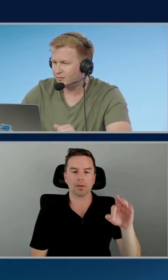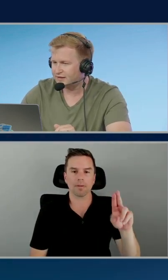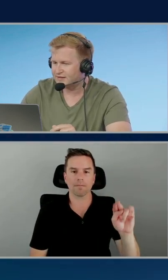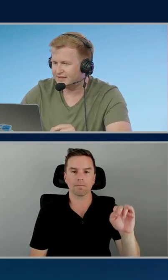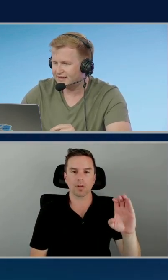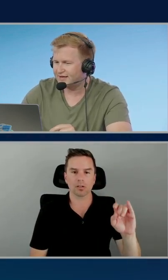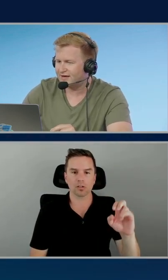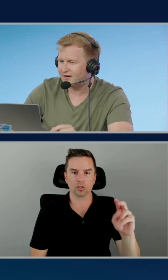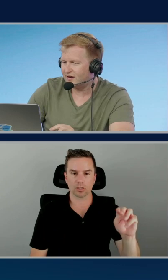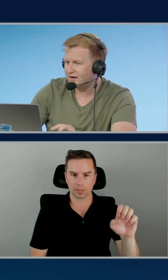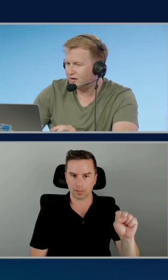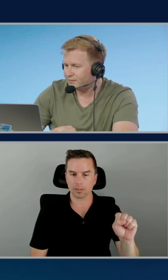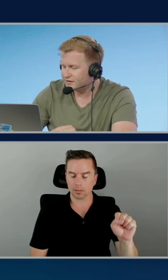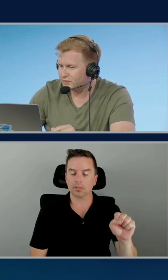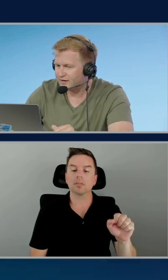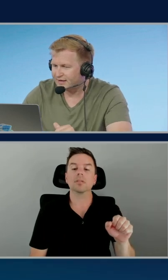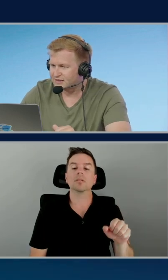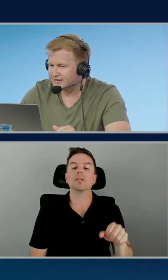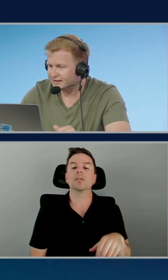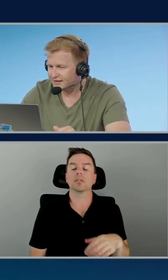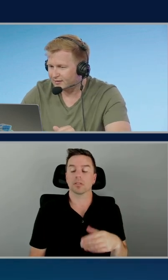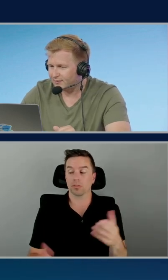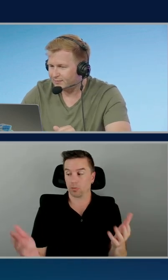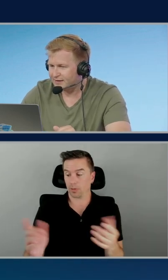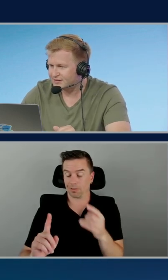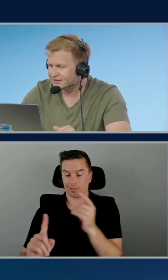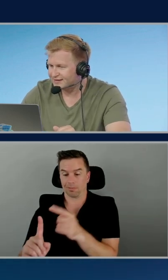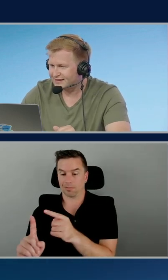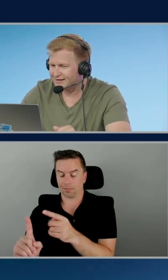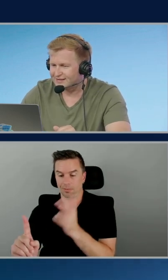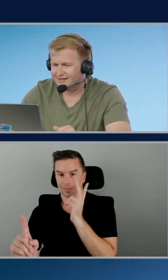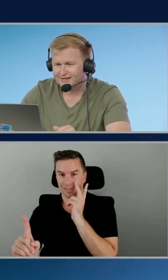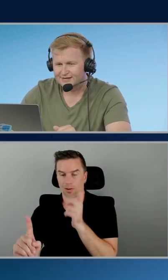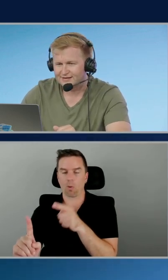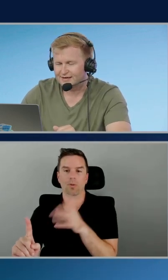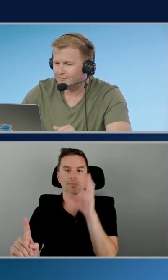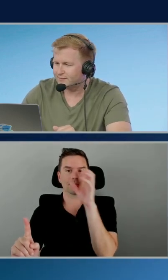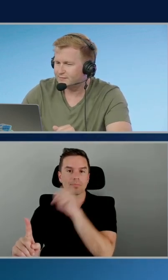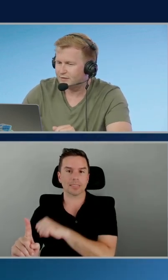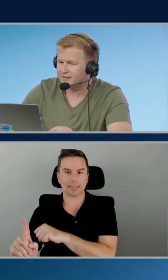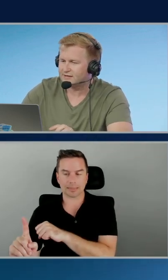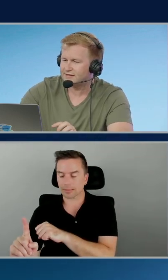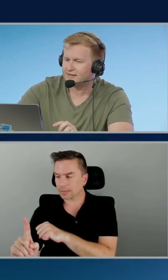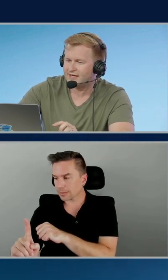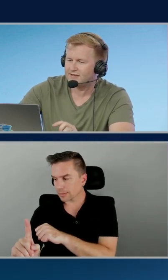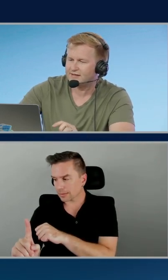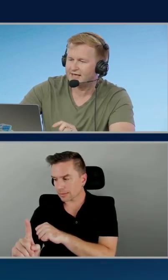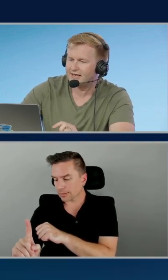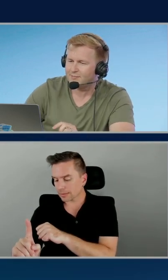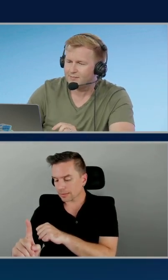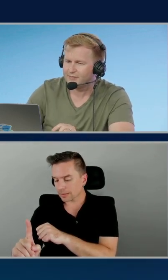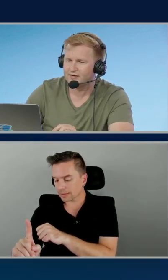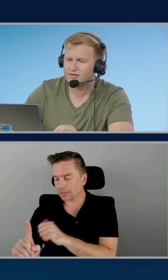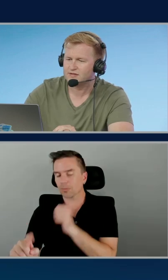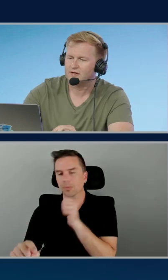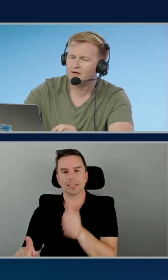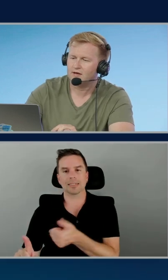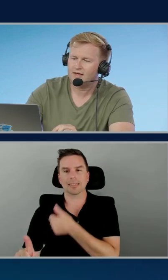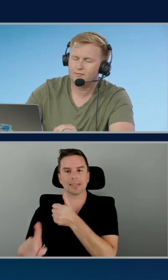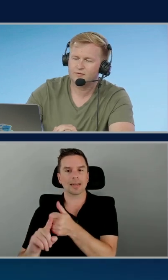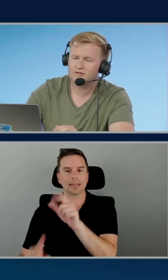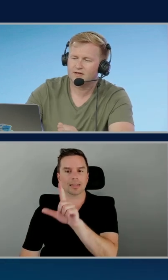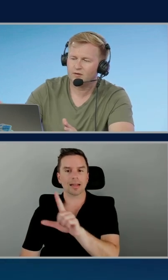we can see this one actually missed the, actually hit the, yeah, we didn't hit the LLM because